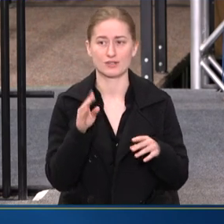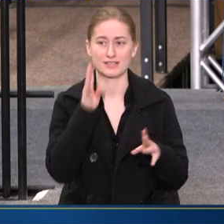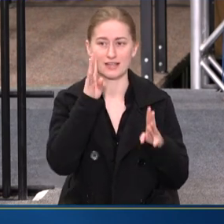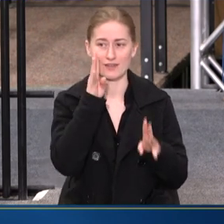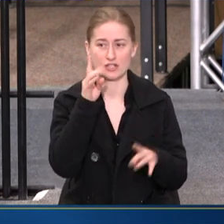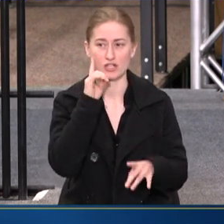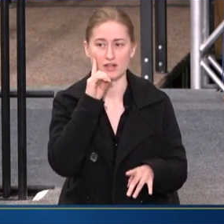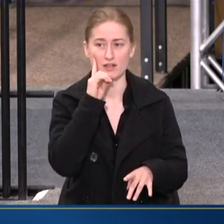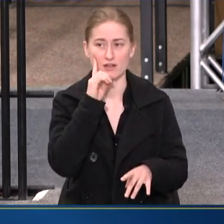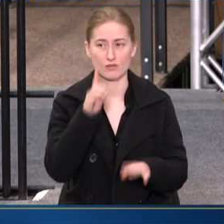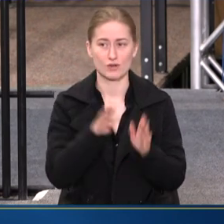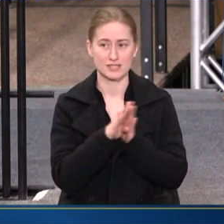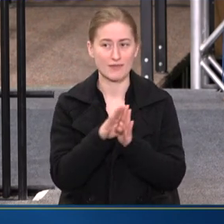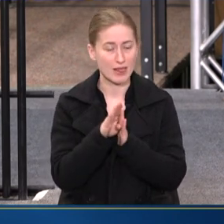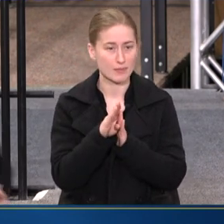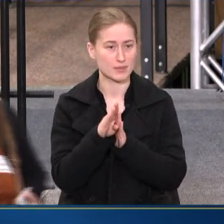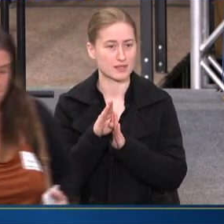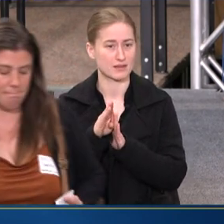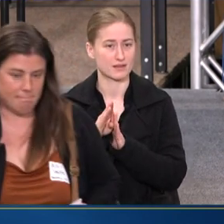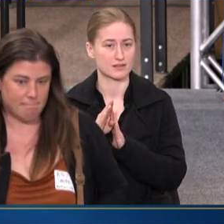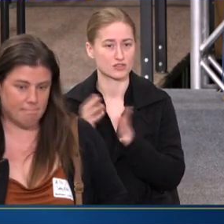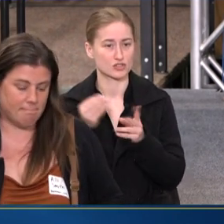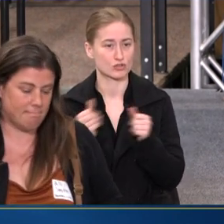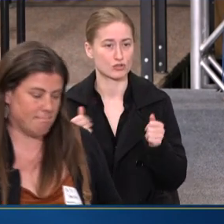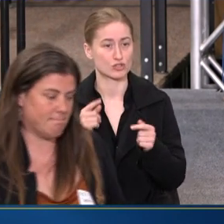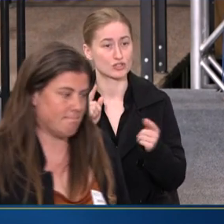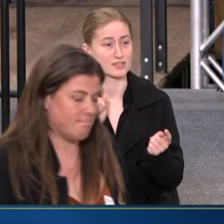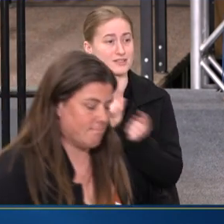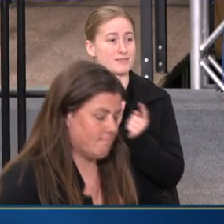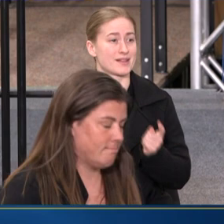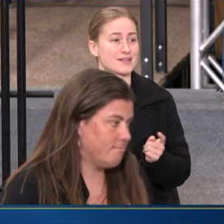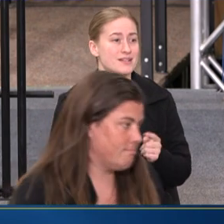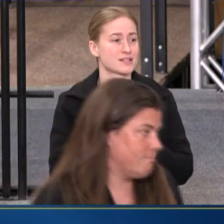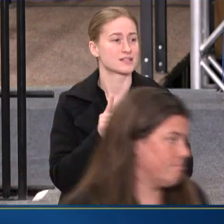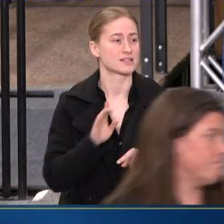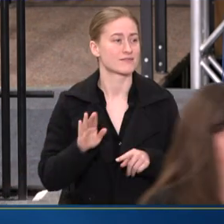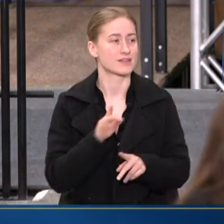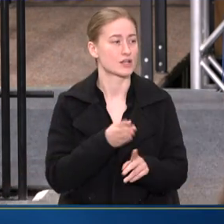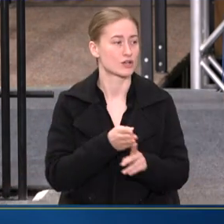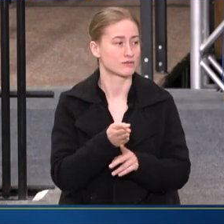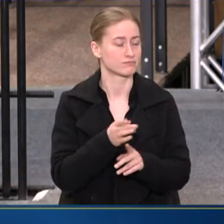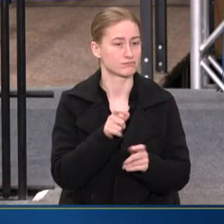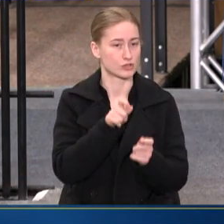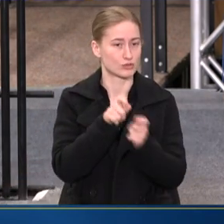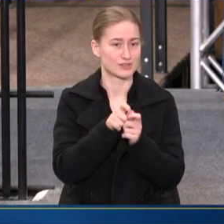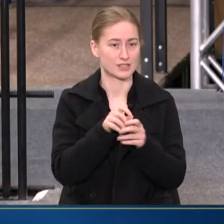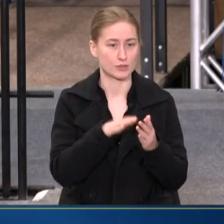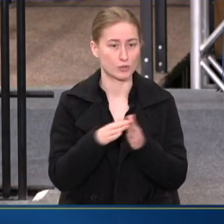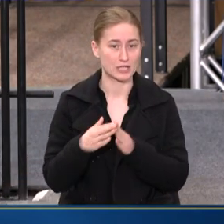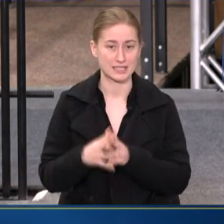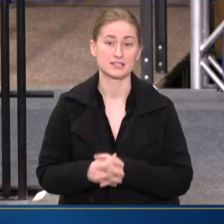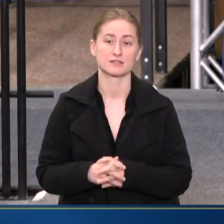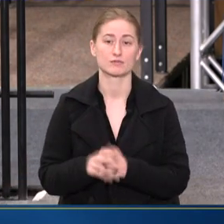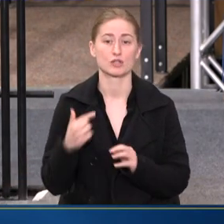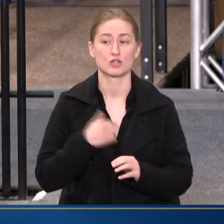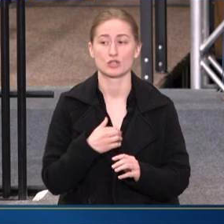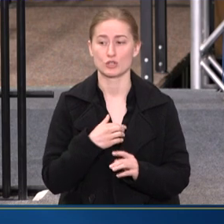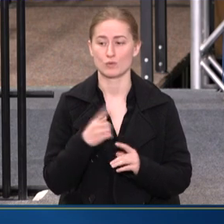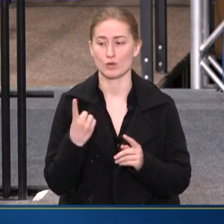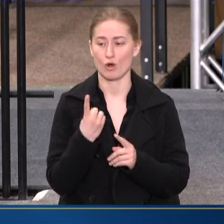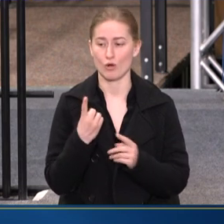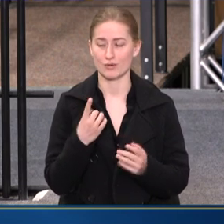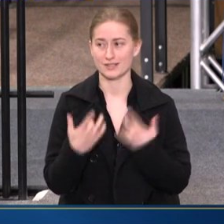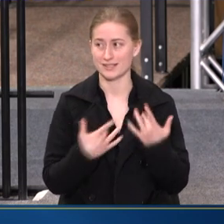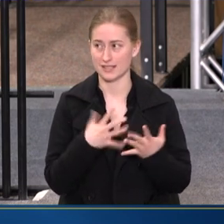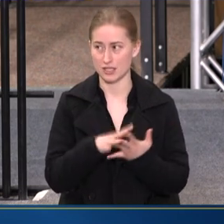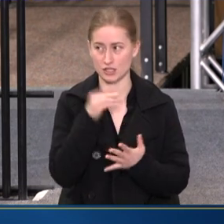FOR DEVELOPING SOLUTIONS TO MEET THE NEEDS OF THEIR UNIQUE COMMUNITIES. SO WE ARE ALWAYS EXCITED TO